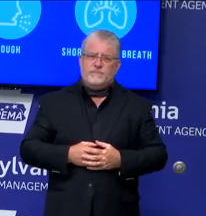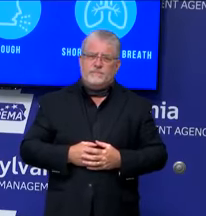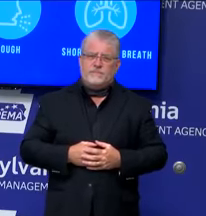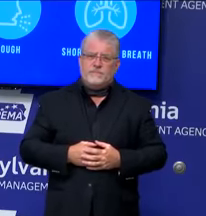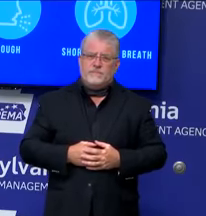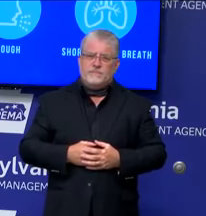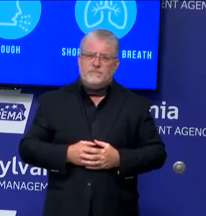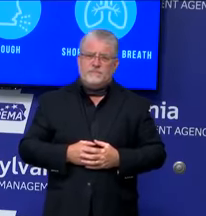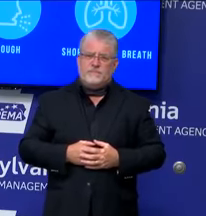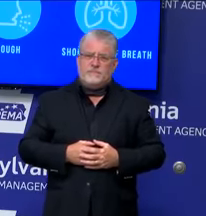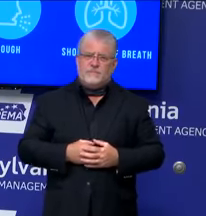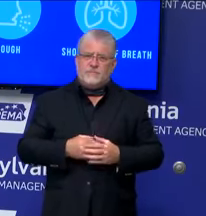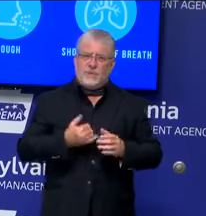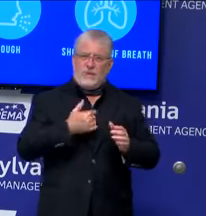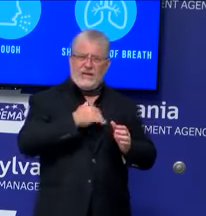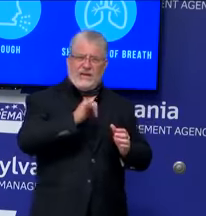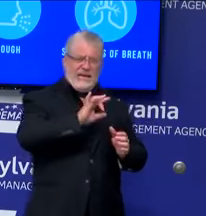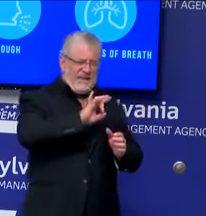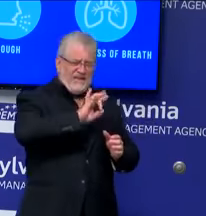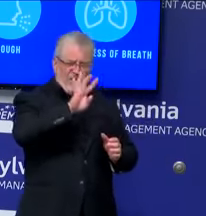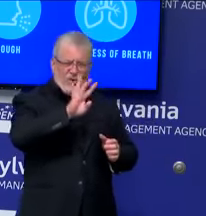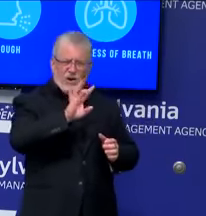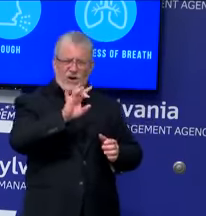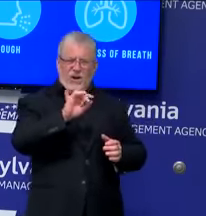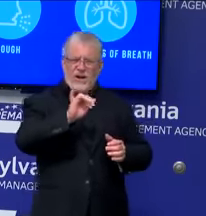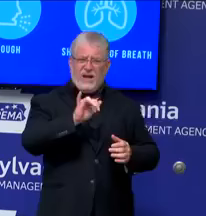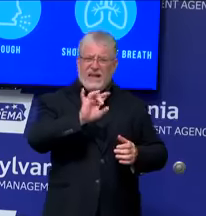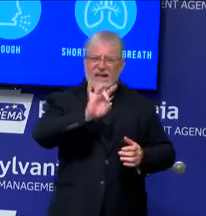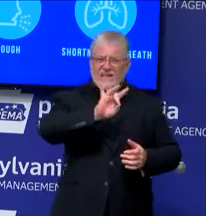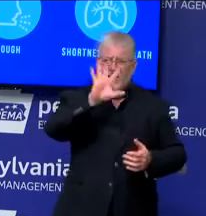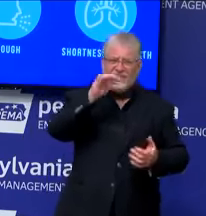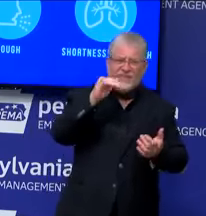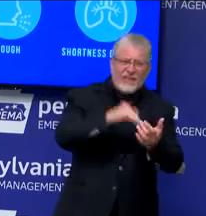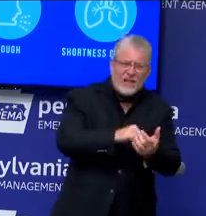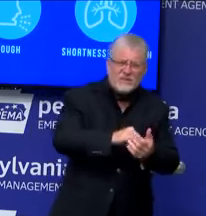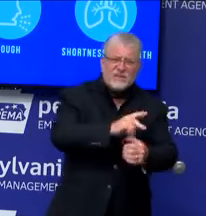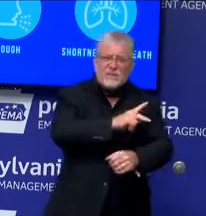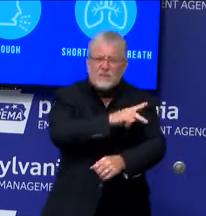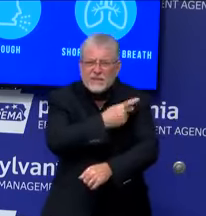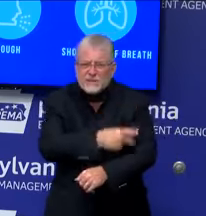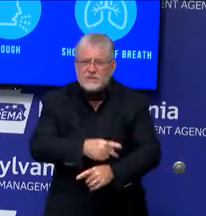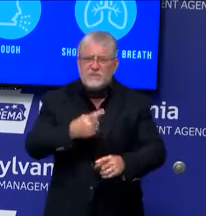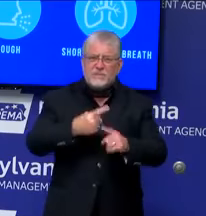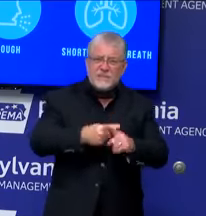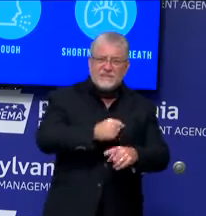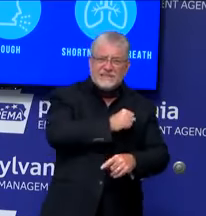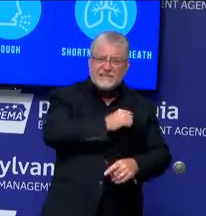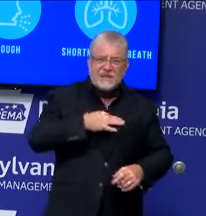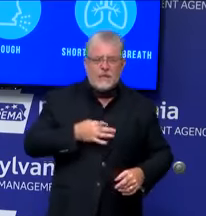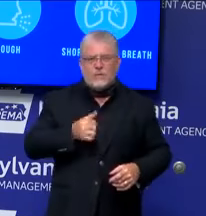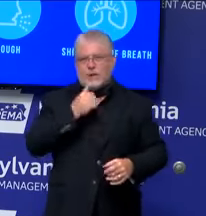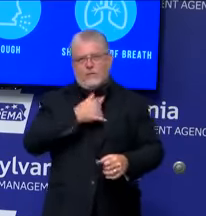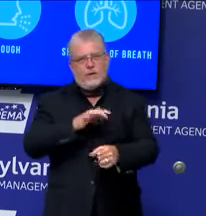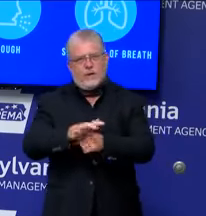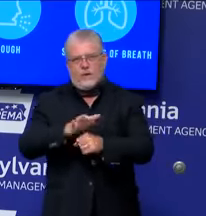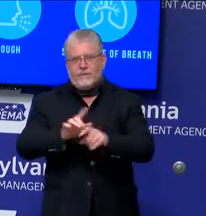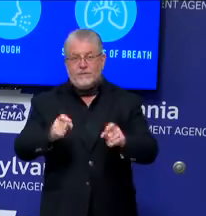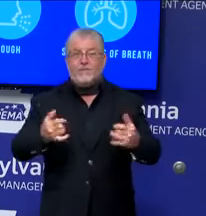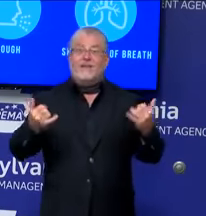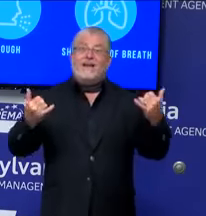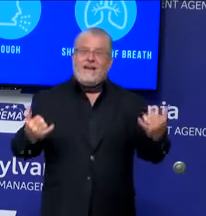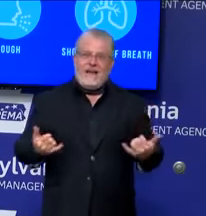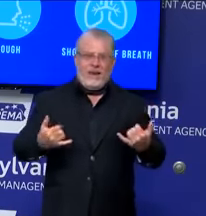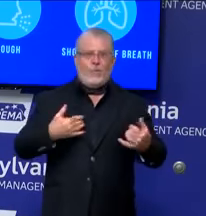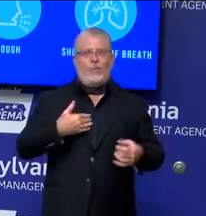patients and the residents and then all the staff, and to accomplish that, we did not have the testing capacity. We do have that testing capacity now.